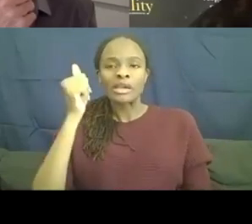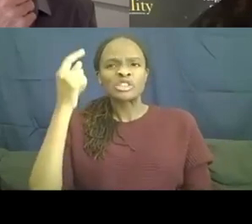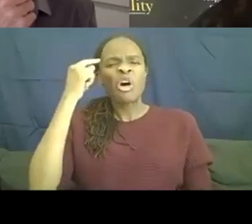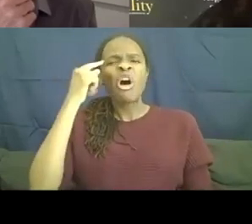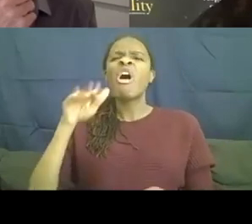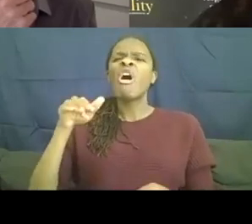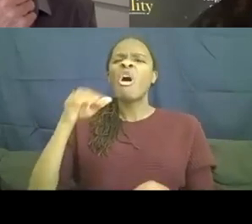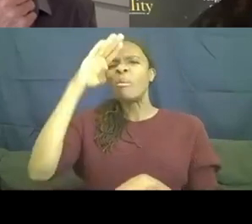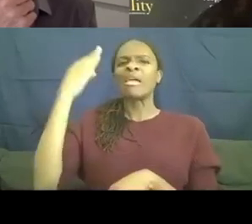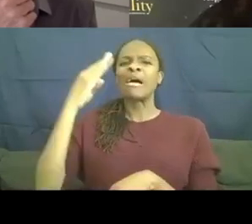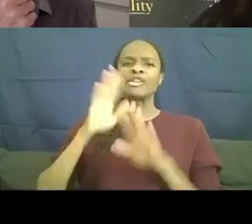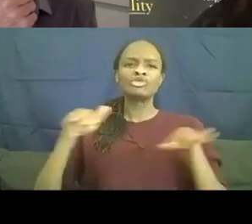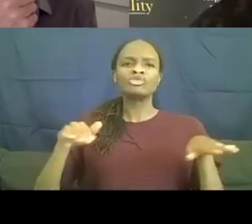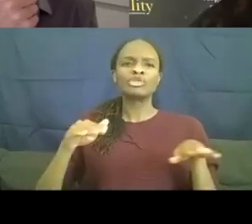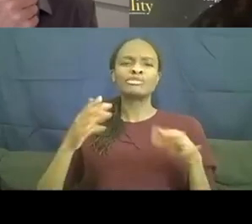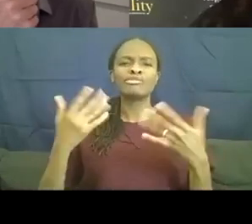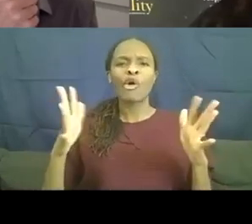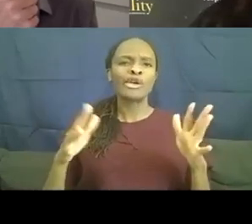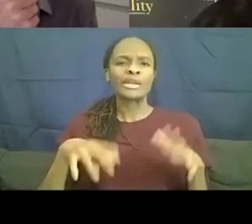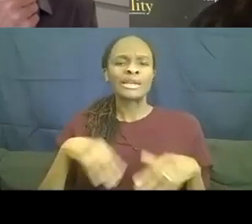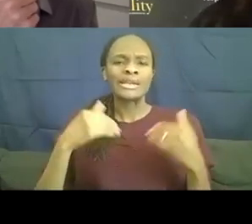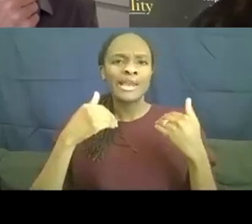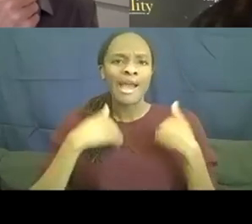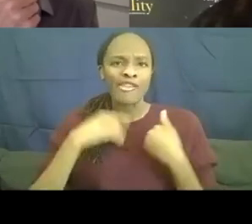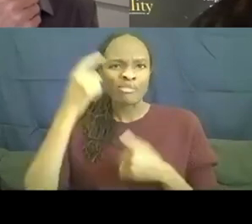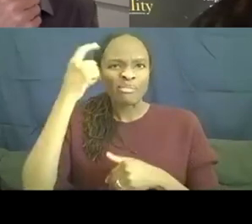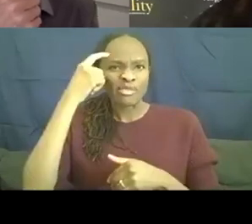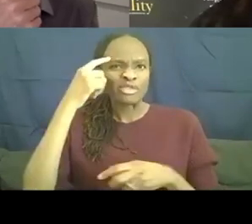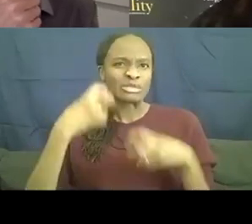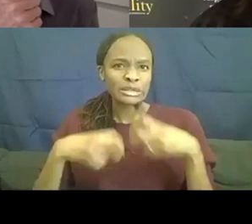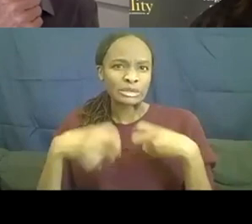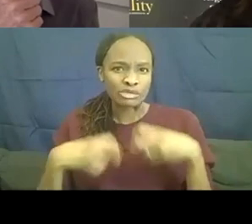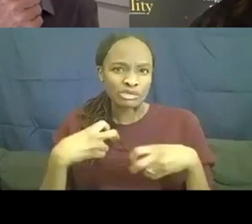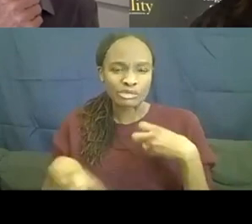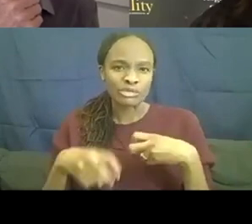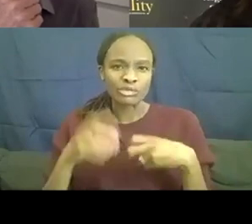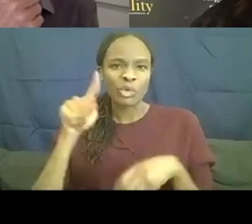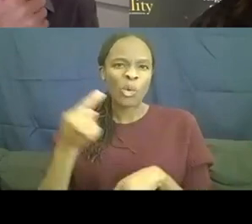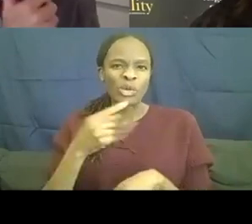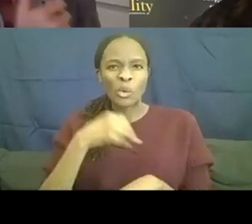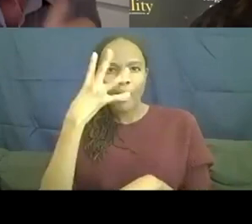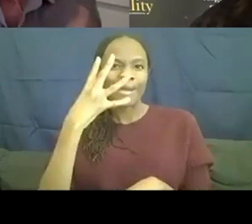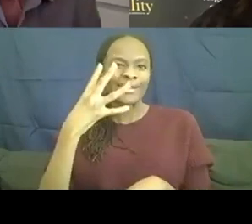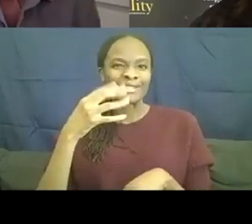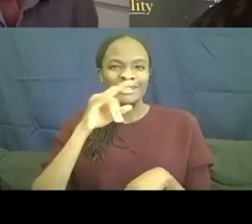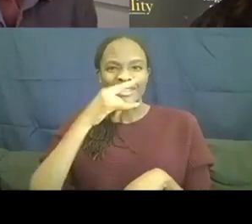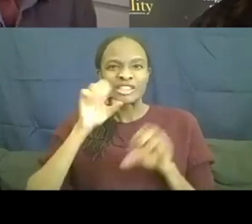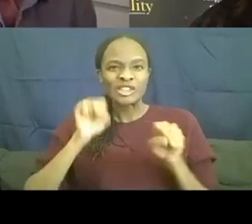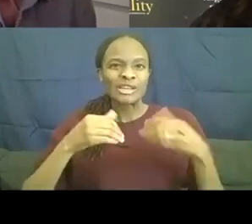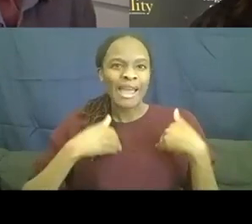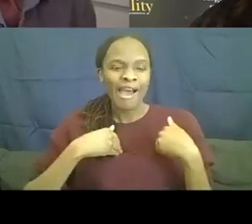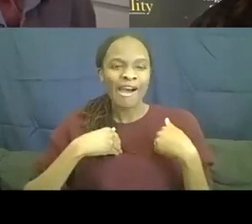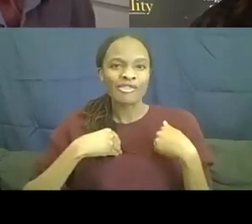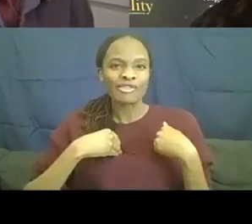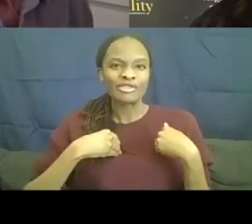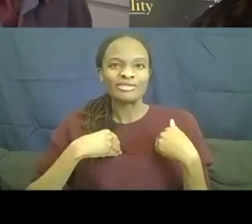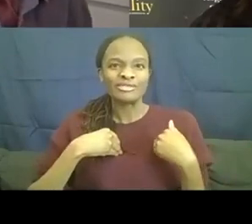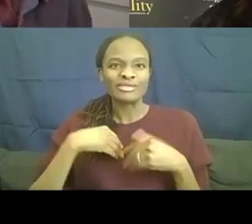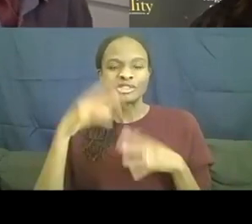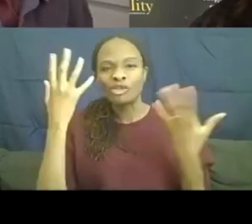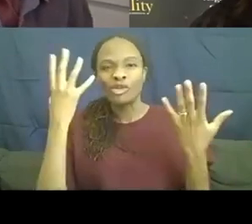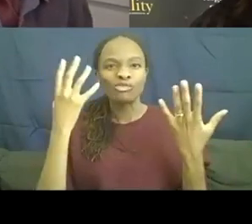white kids could have autism. And that's the way it was in the books, the medical books, until